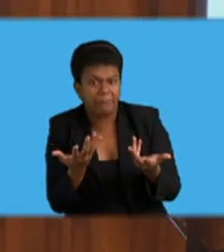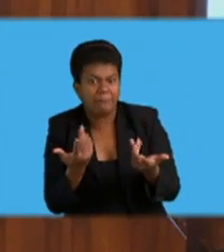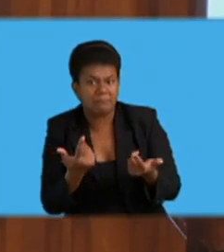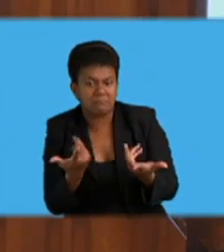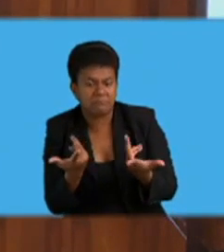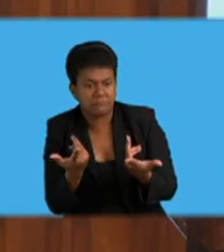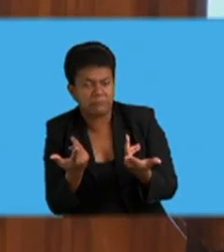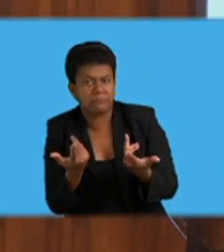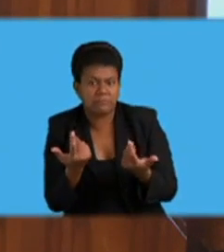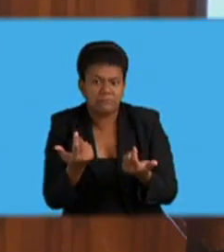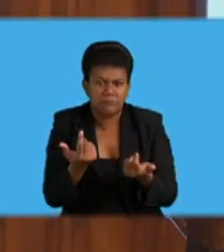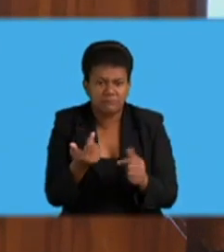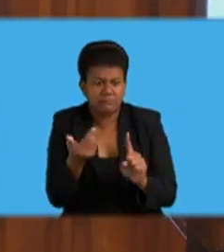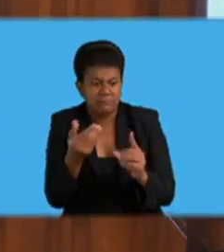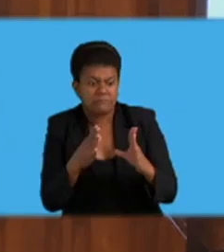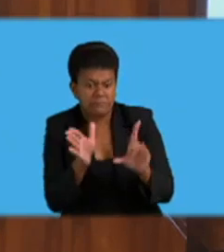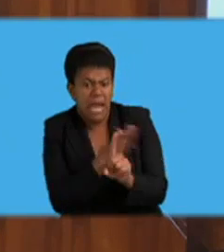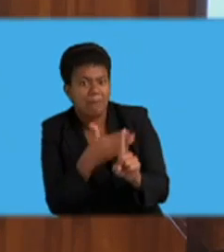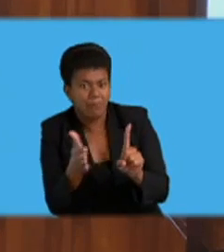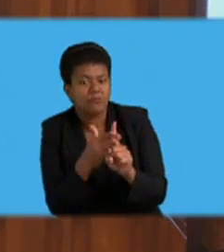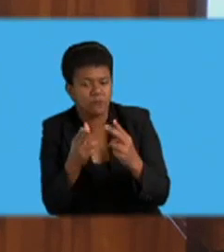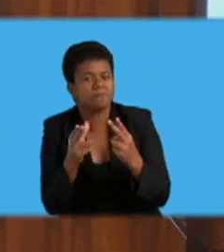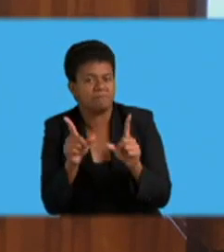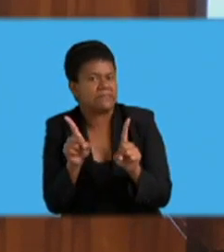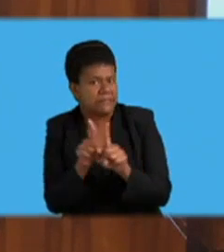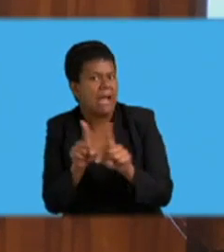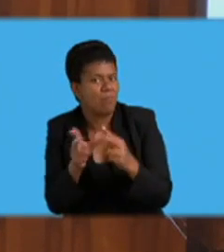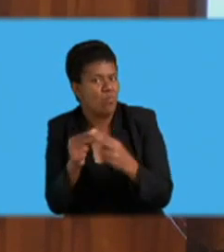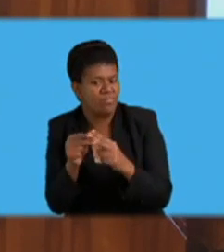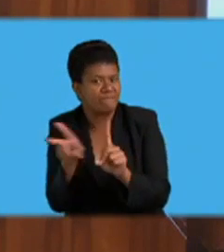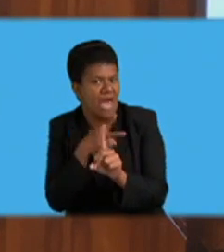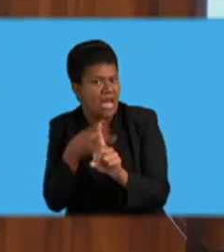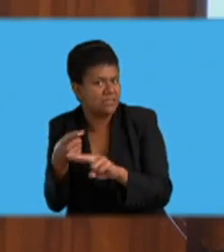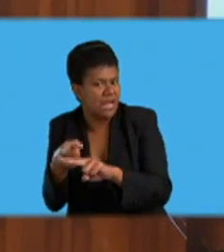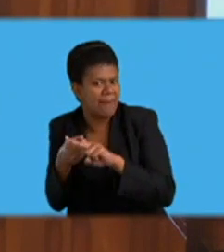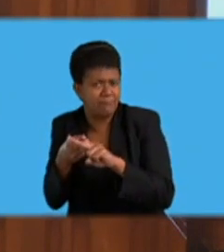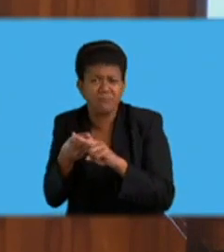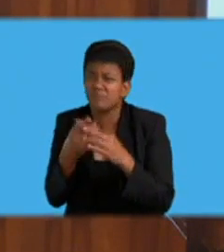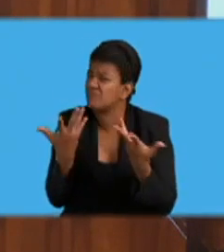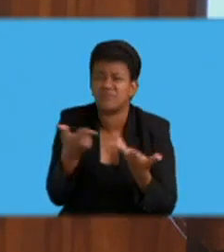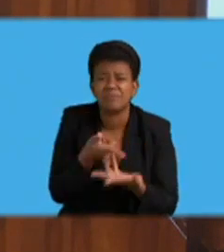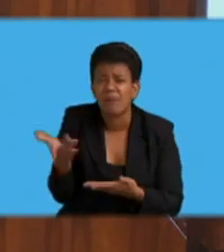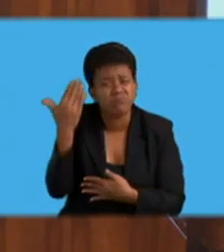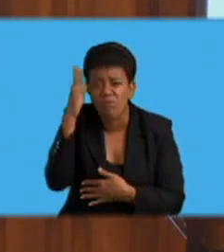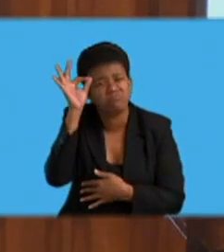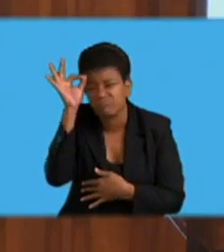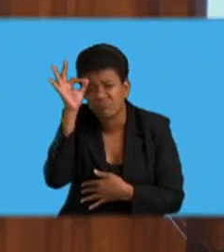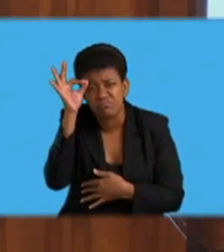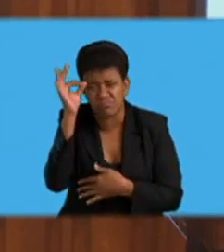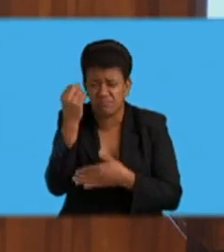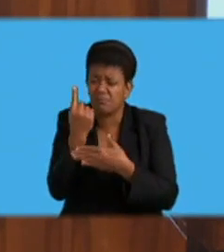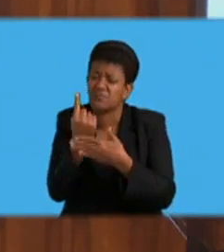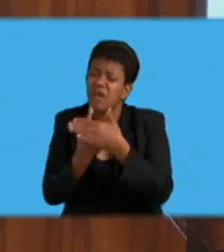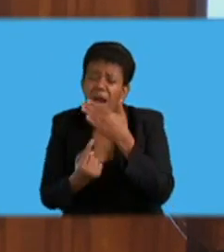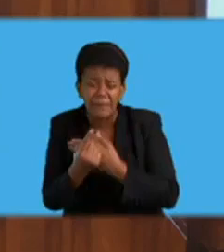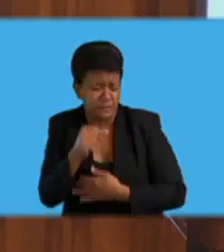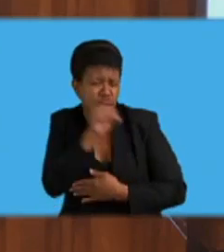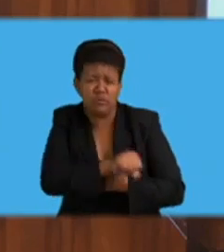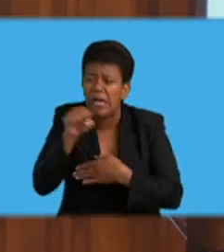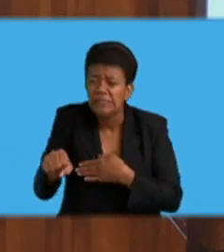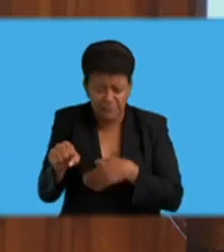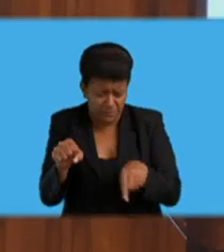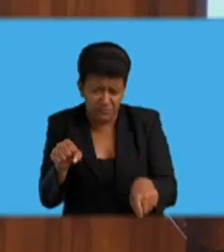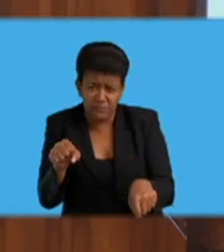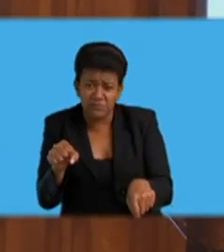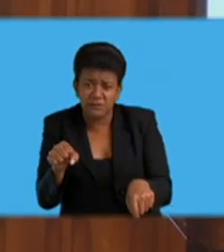We don't recognize that very serious harm can be accused by many others. There are many other kinds of